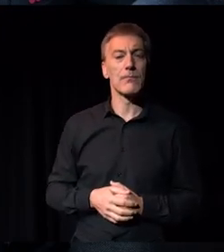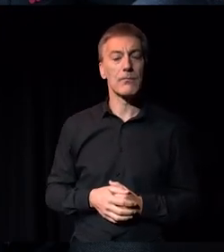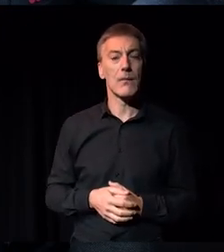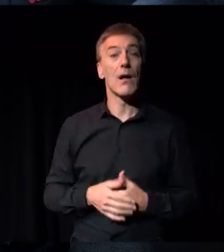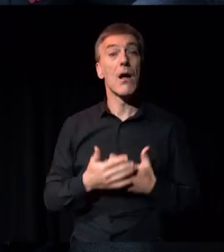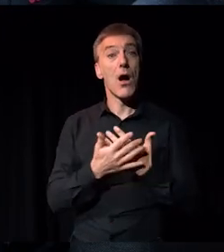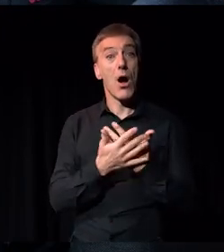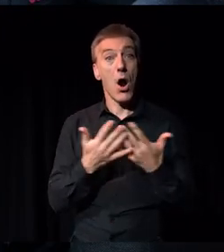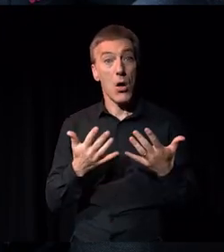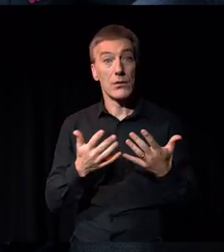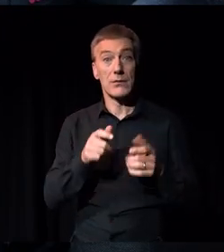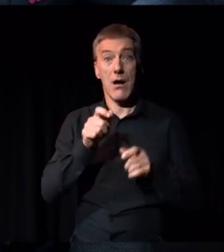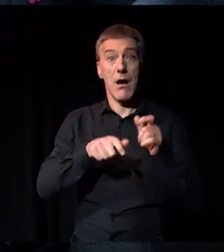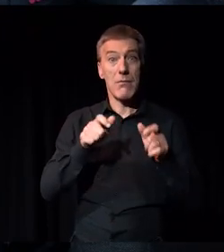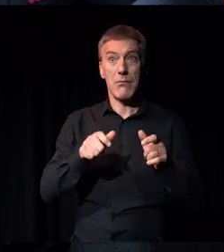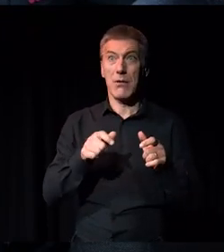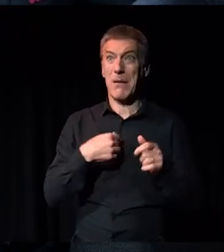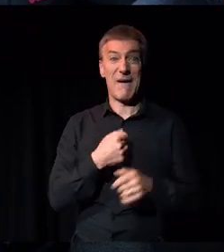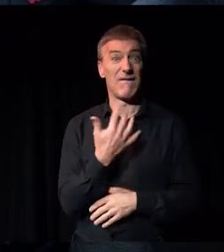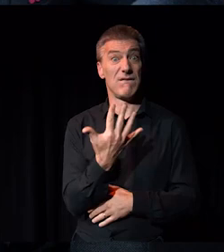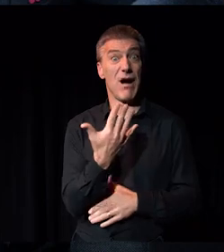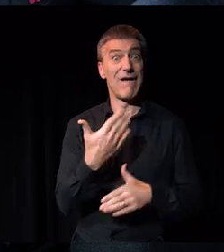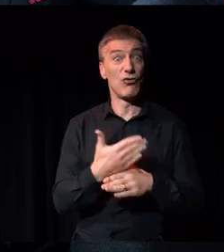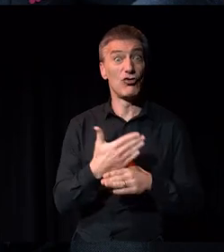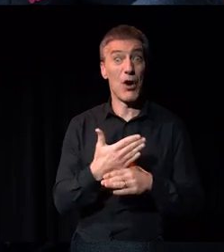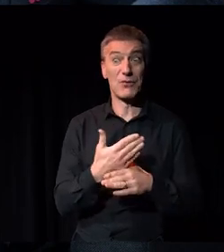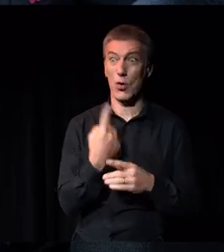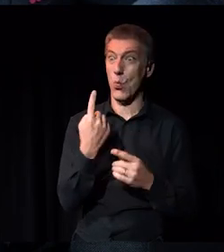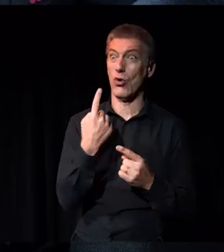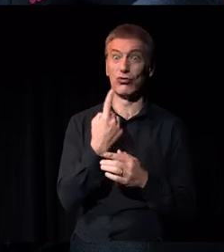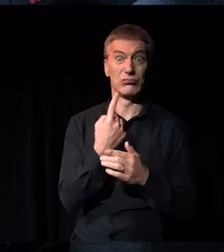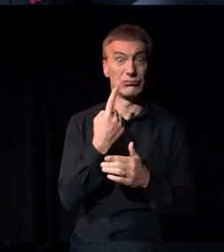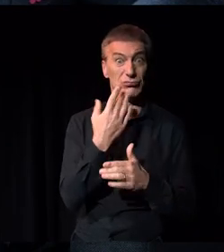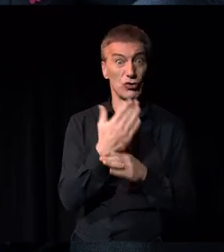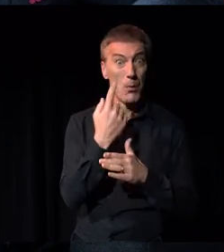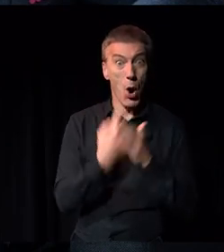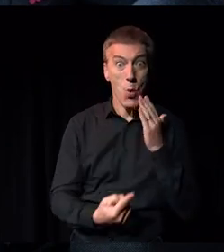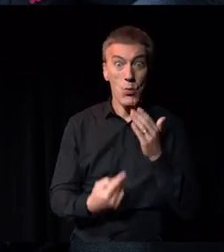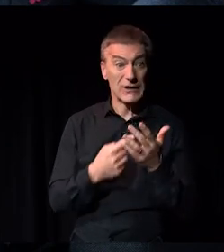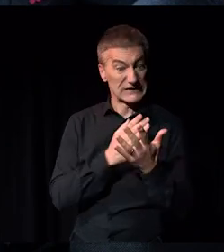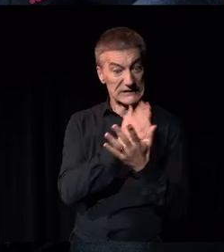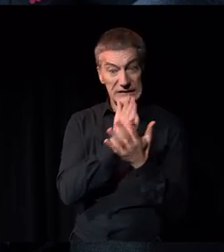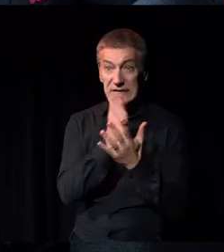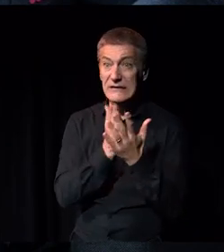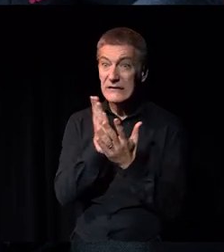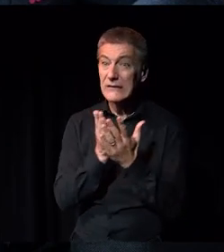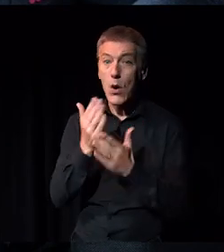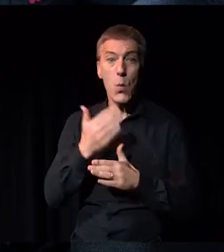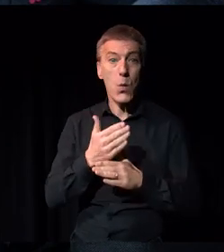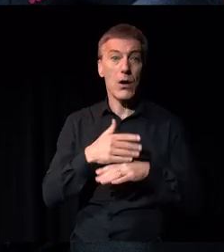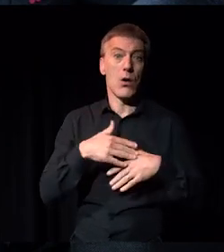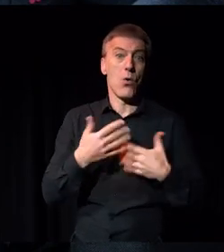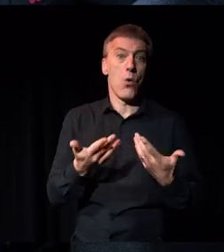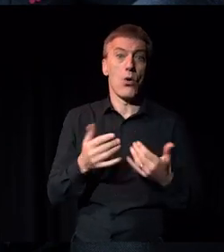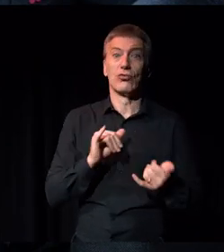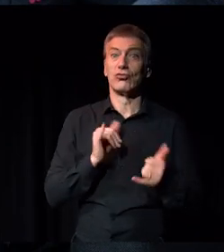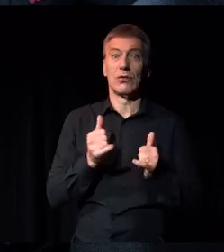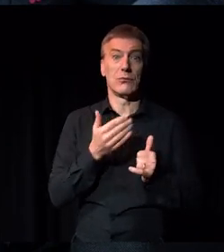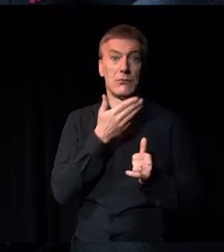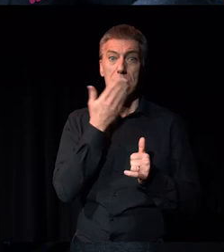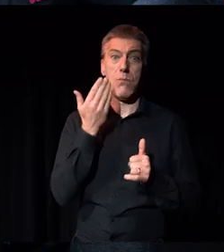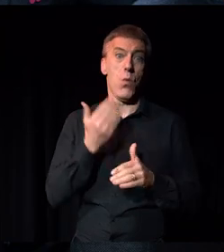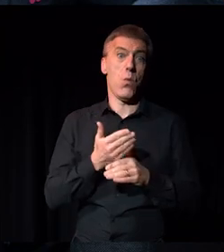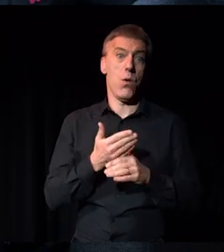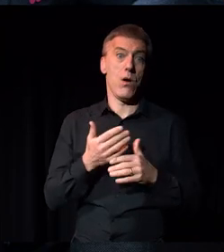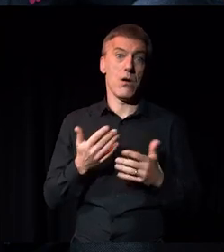Also, lots of people have, you know, five jobs. We don't have one job in the creative sector at any one time, do we? Or indeed, we have lots of periods where we're not employed at all.